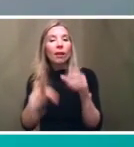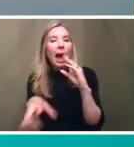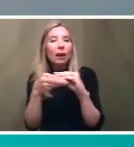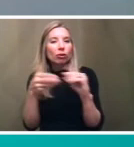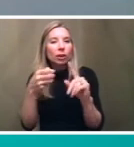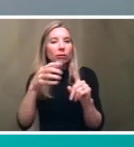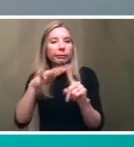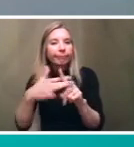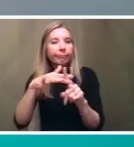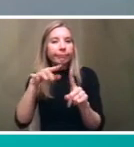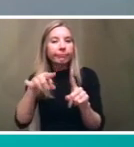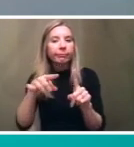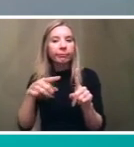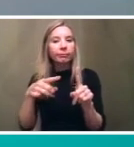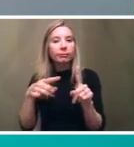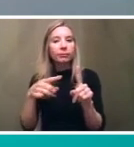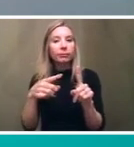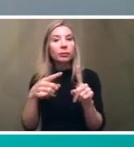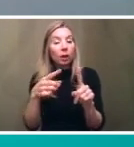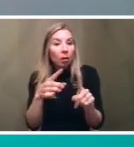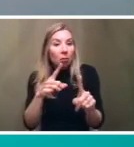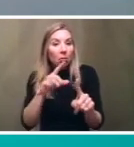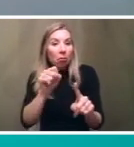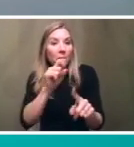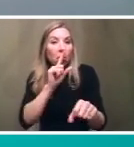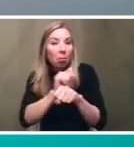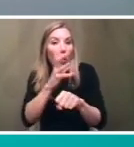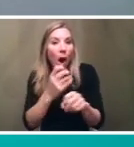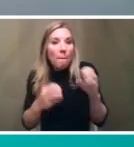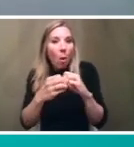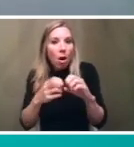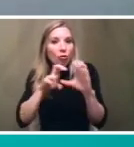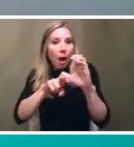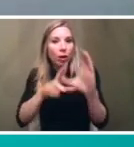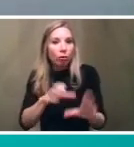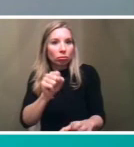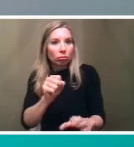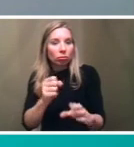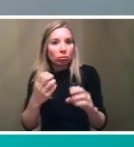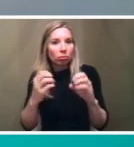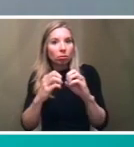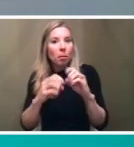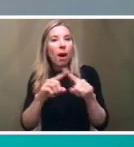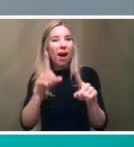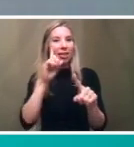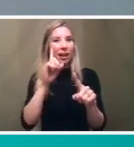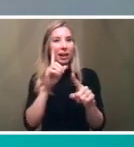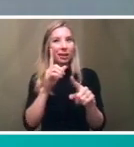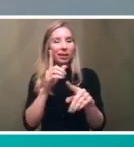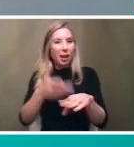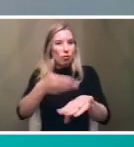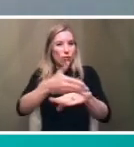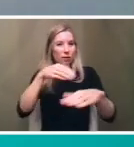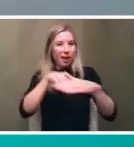we do we do want to grow ridership i mean that is definitely a a major goal but i think improving access to our existing